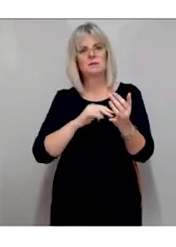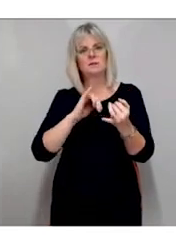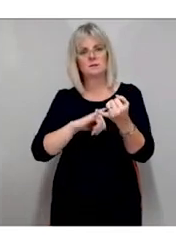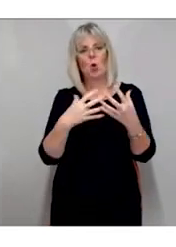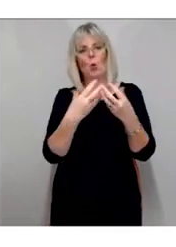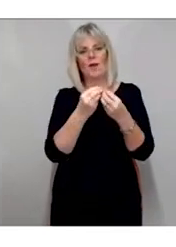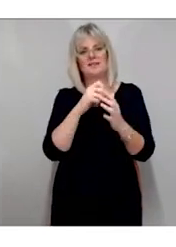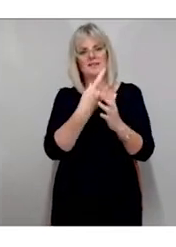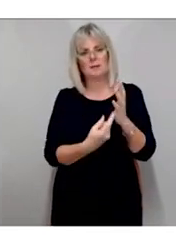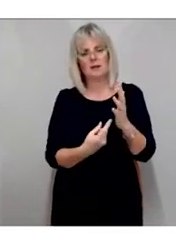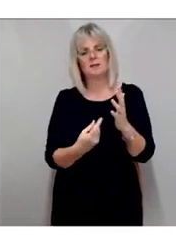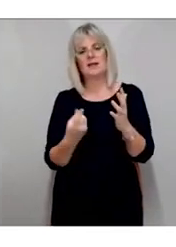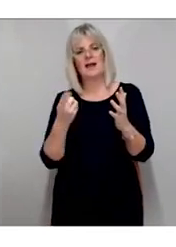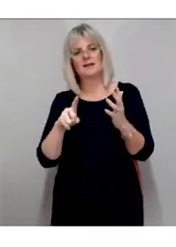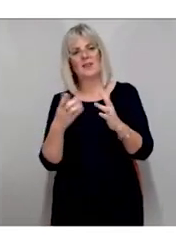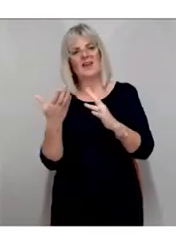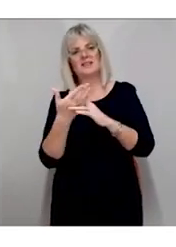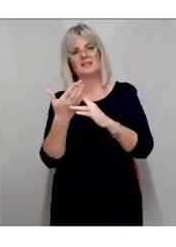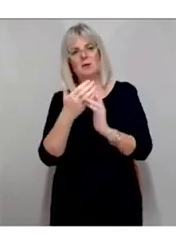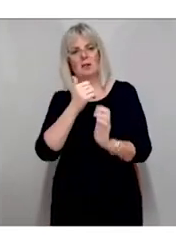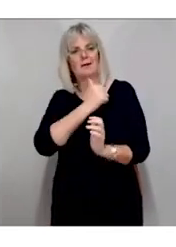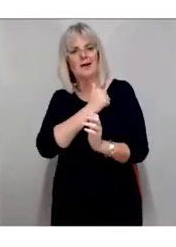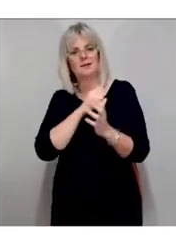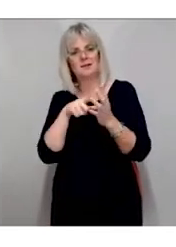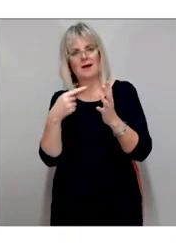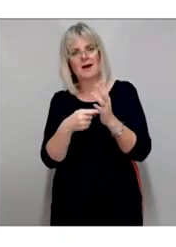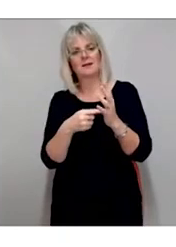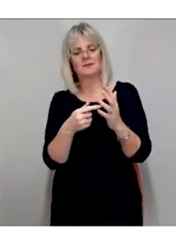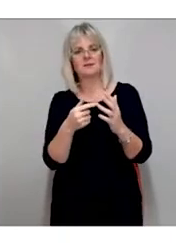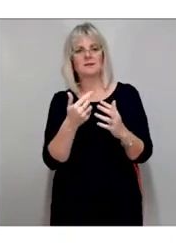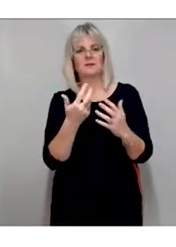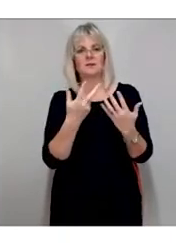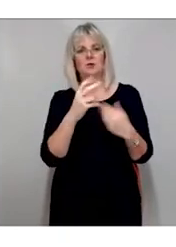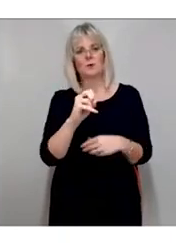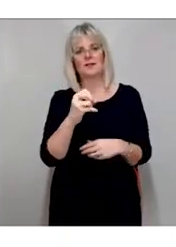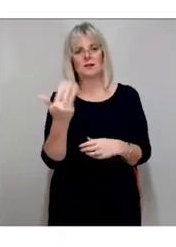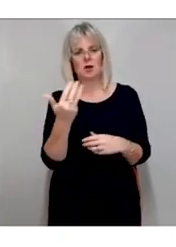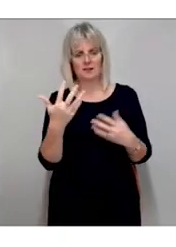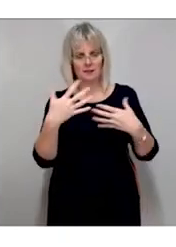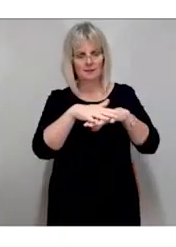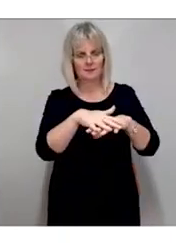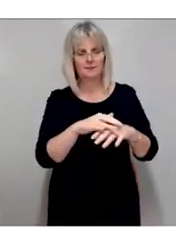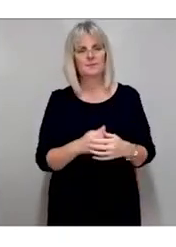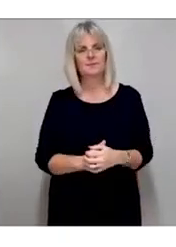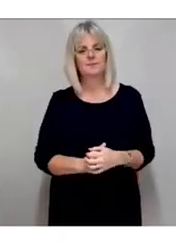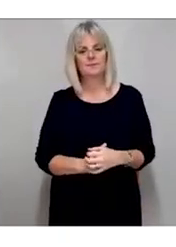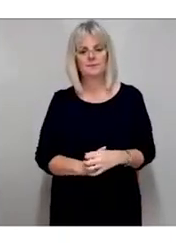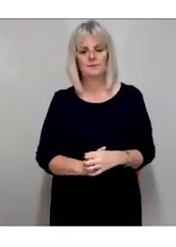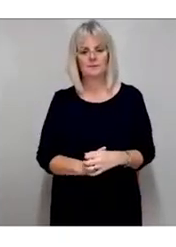Canada Act of 2019. In Australia, it is the Disability Discrimination Act of 1992.